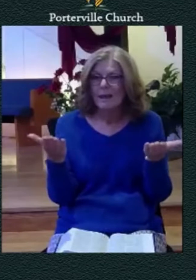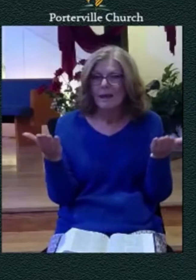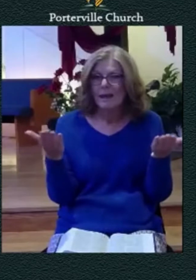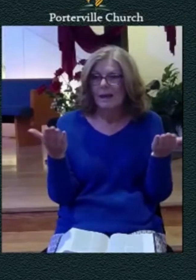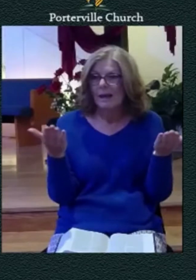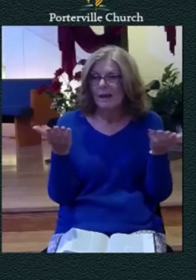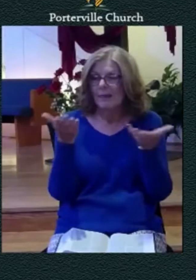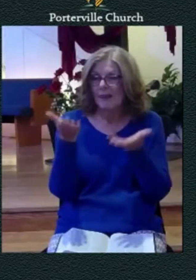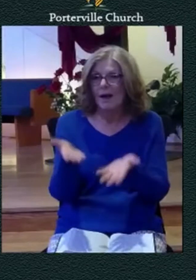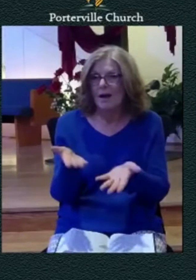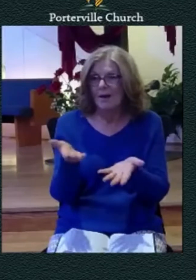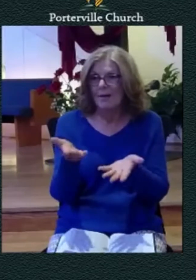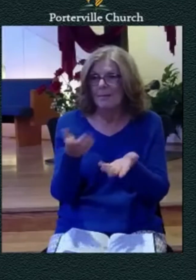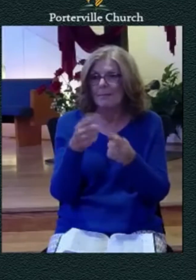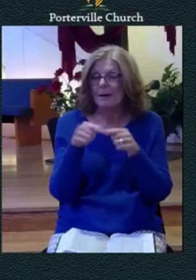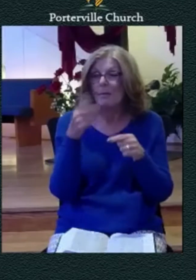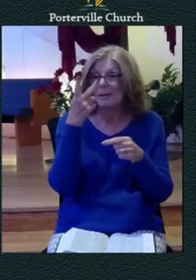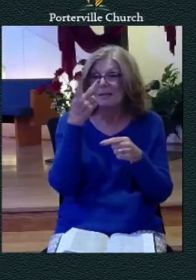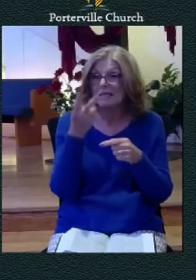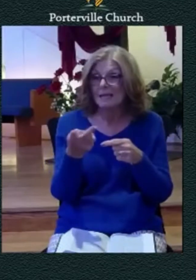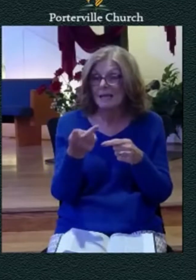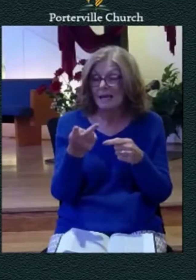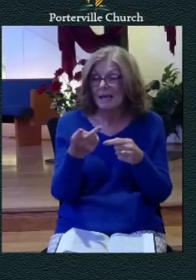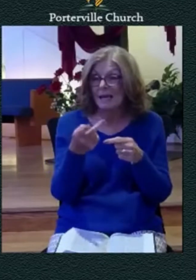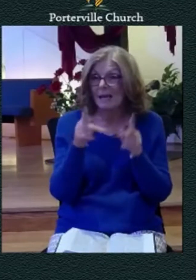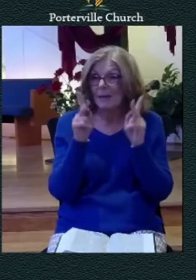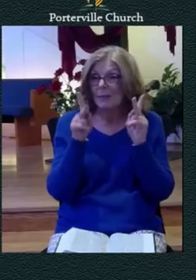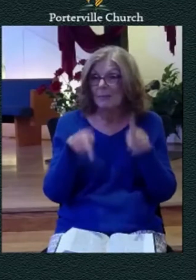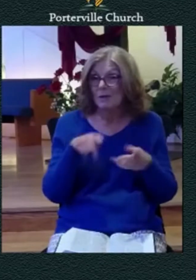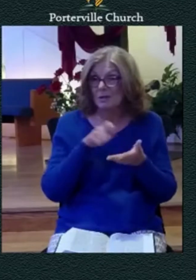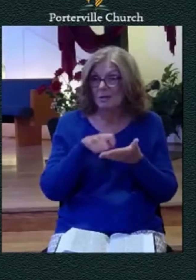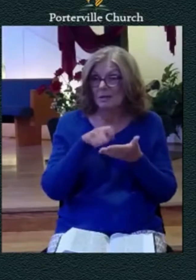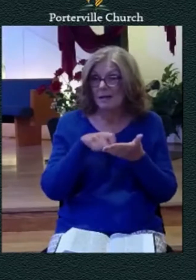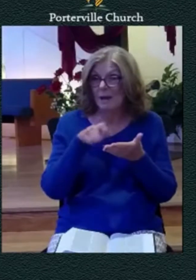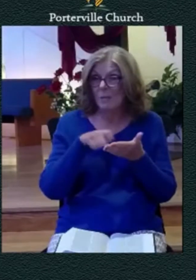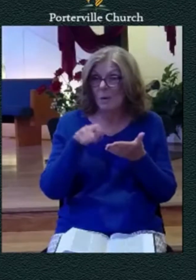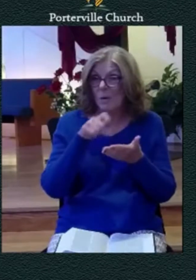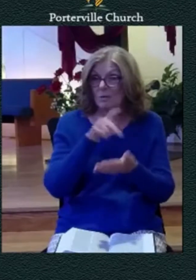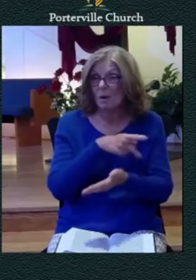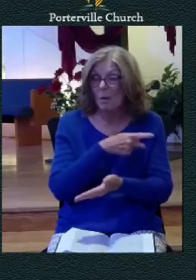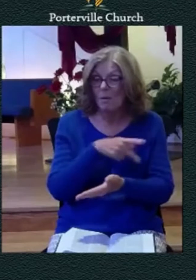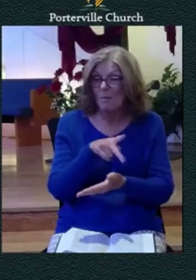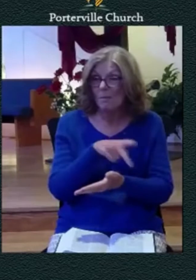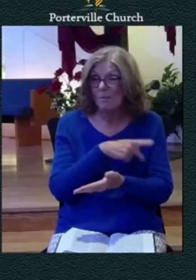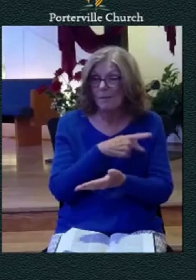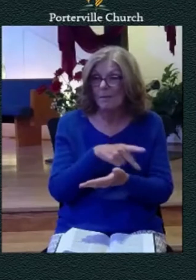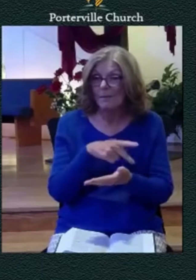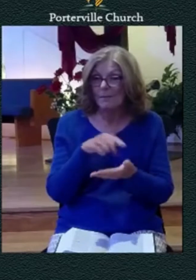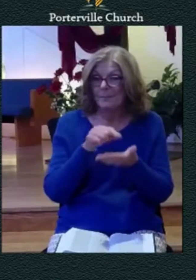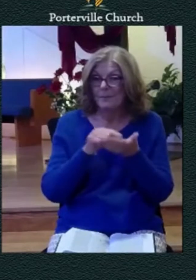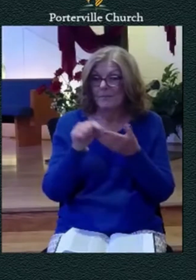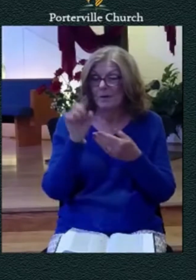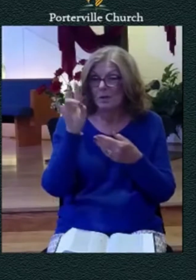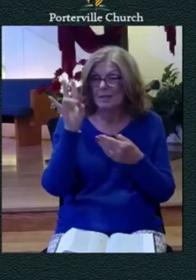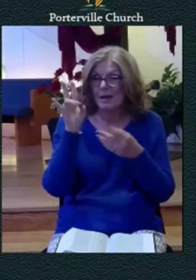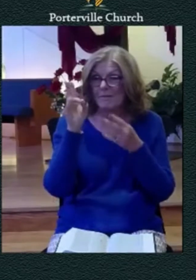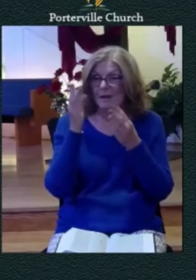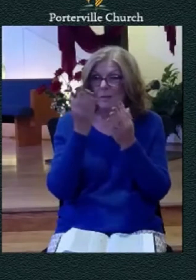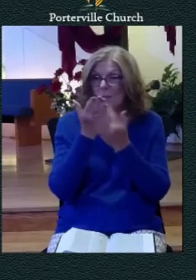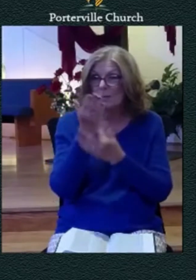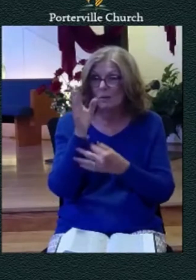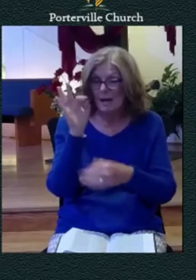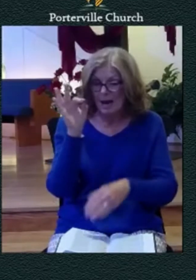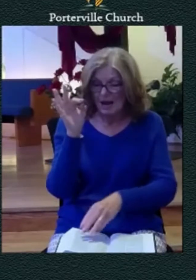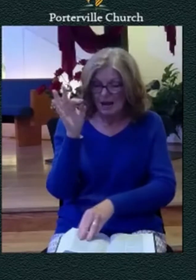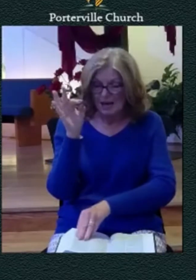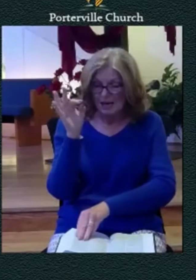wrestling with doubt that's in verses uh seven through nine will